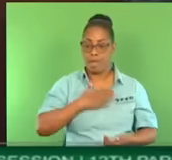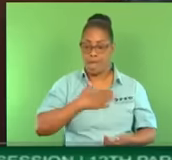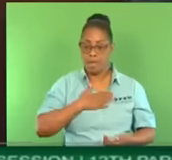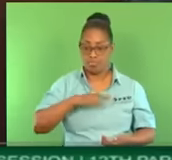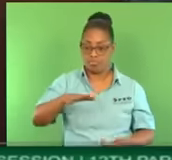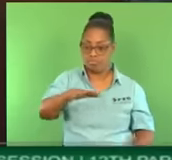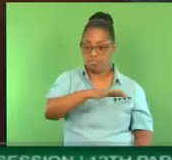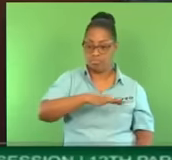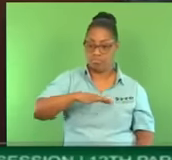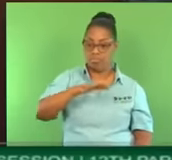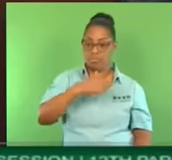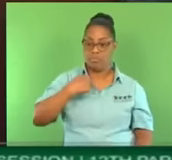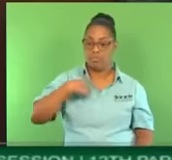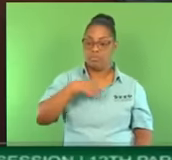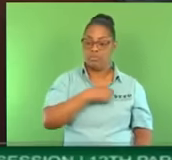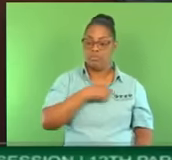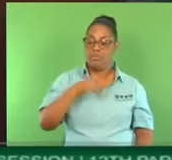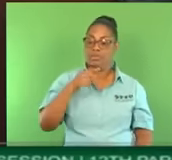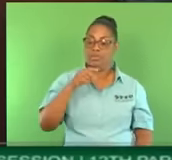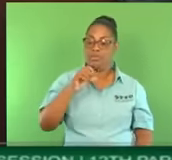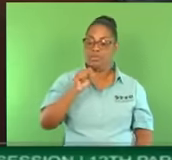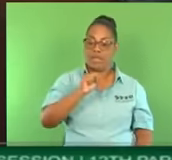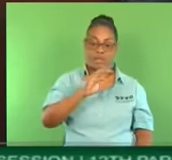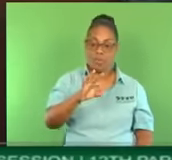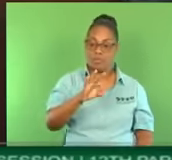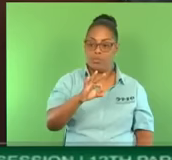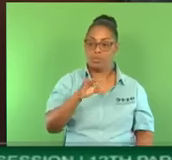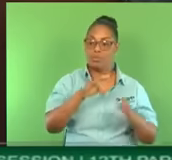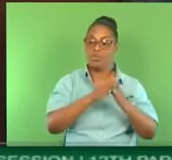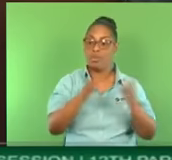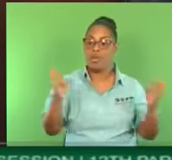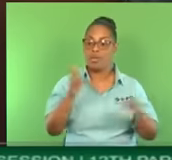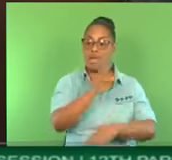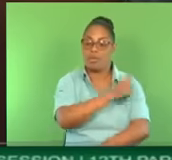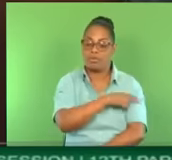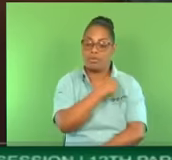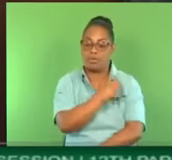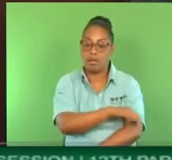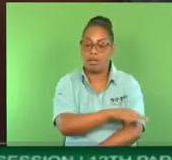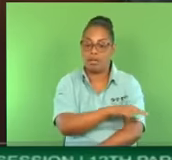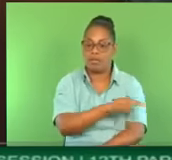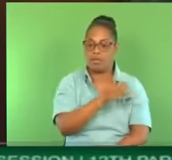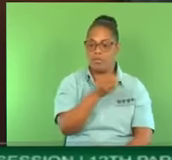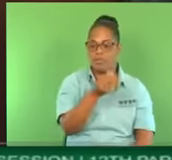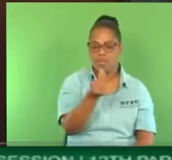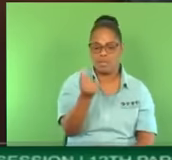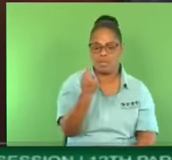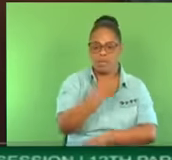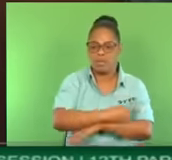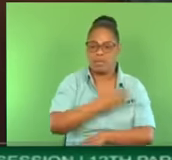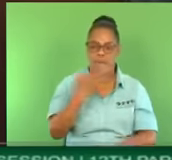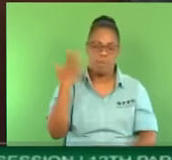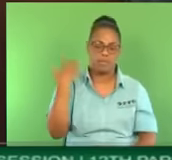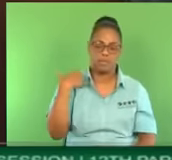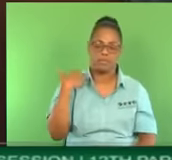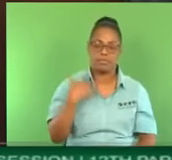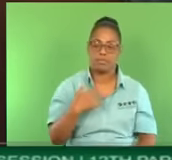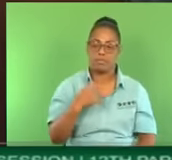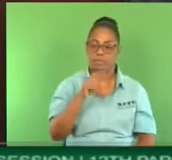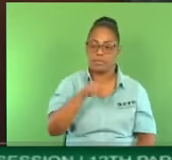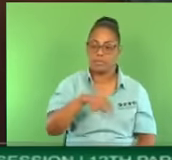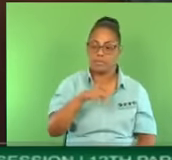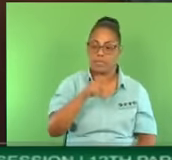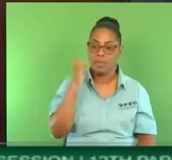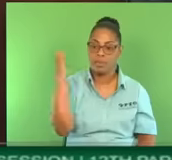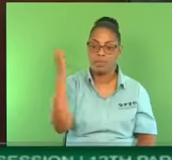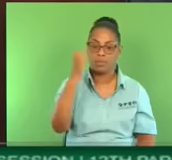went to the San Fernando General Hospital a few days ago. I don't want to be too specific. Needing emergency dialysis.